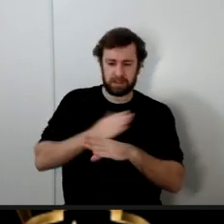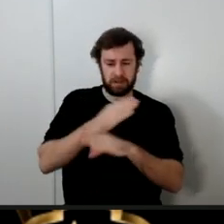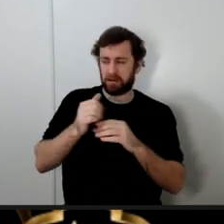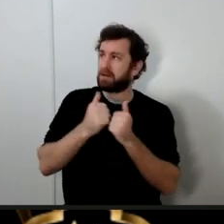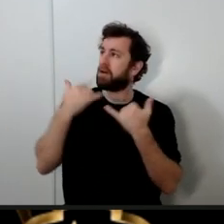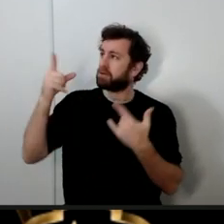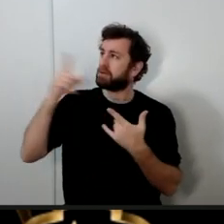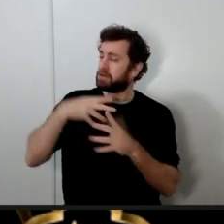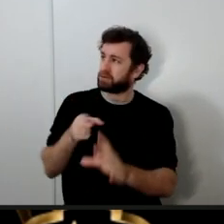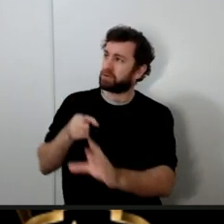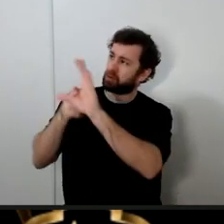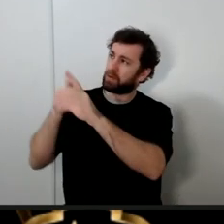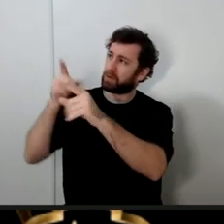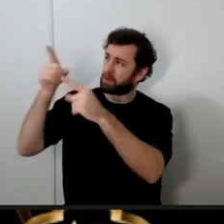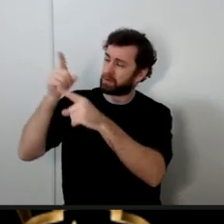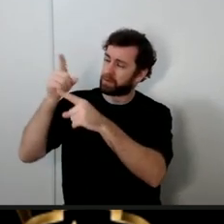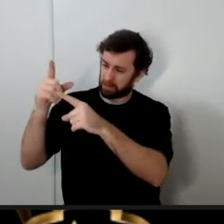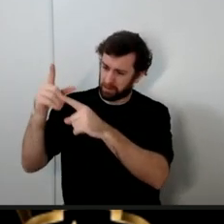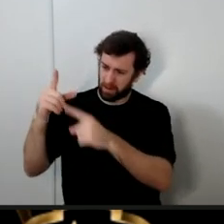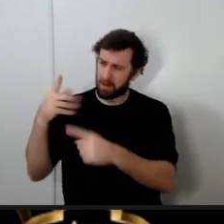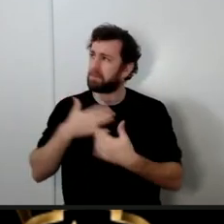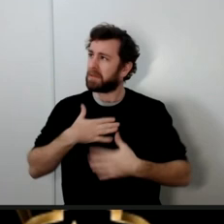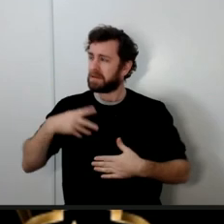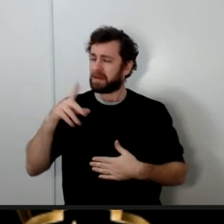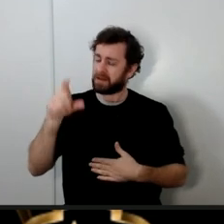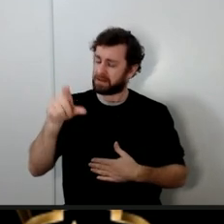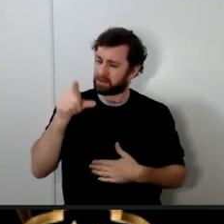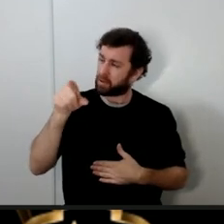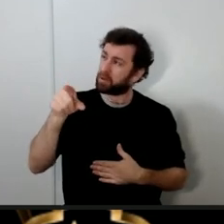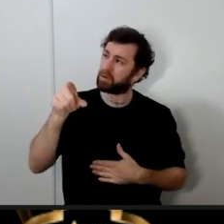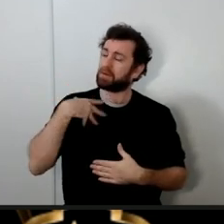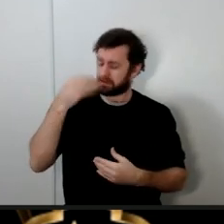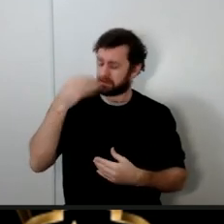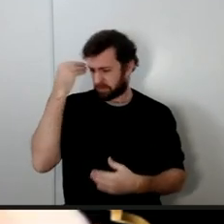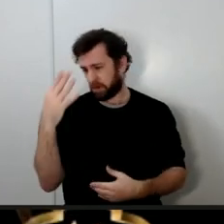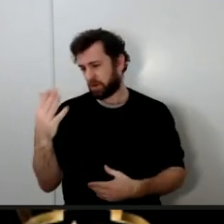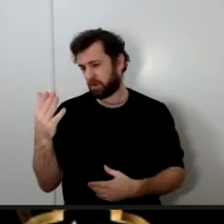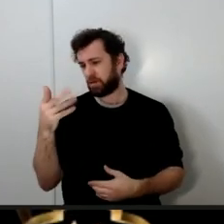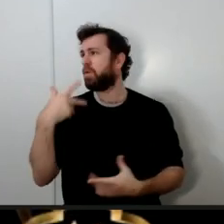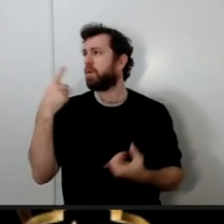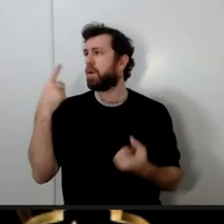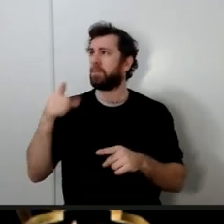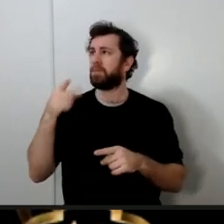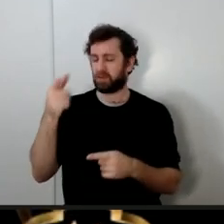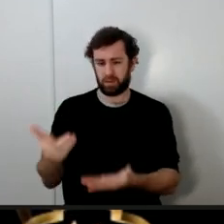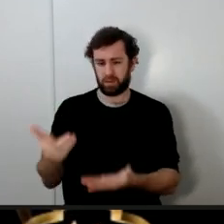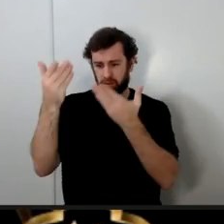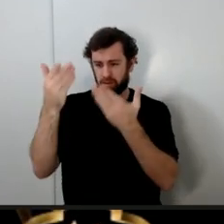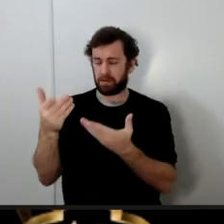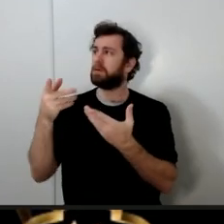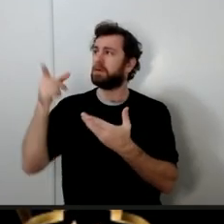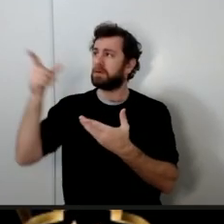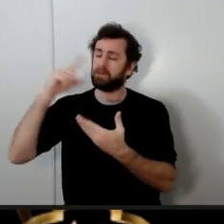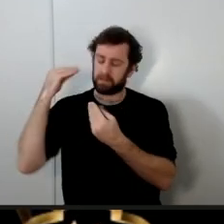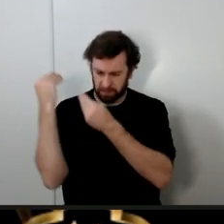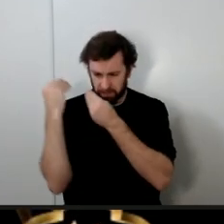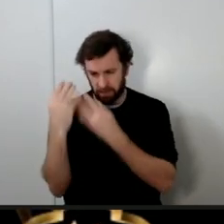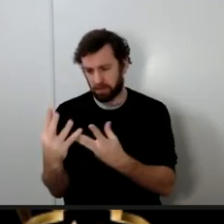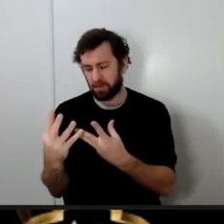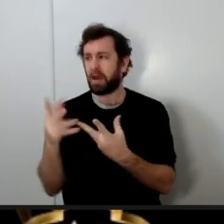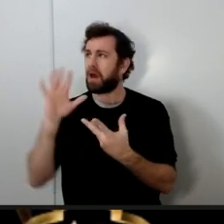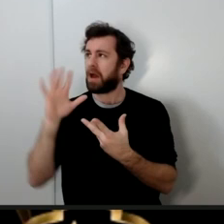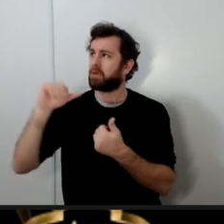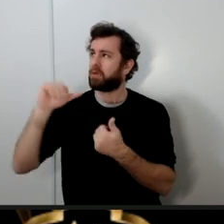Ya Rasul Allah you ask her you tell her what happened to her and she will tell you how your nation your Ummah